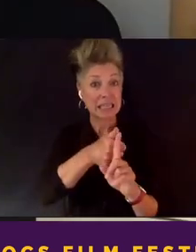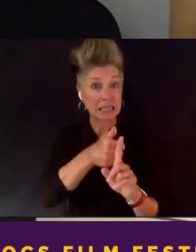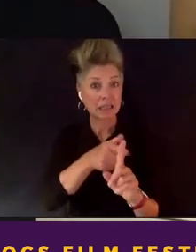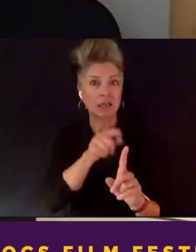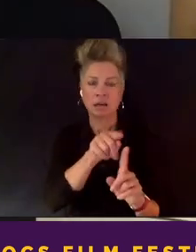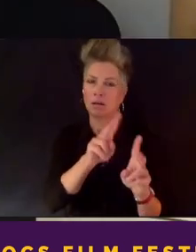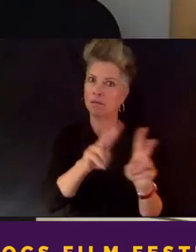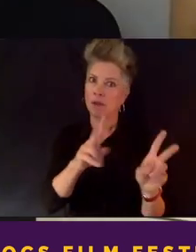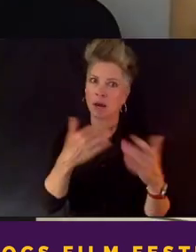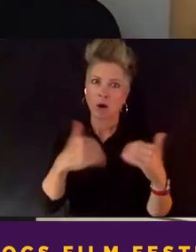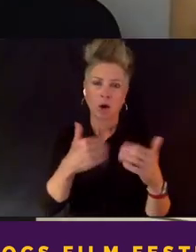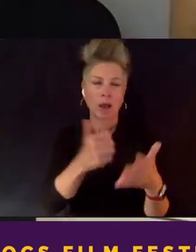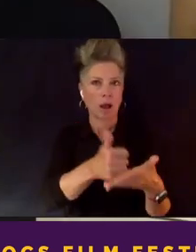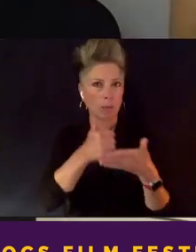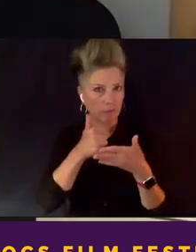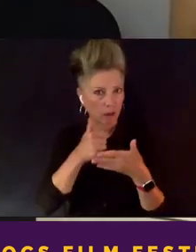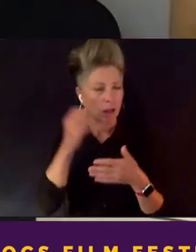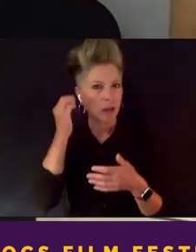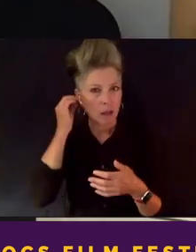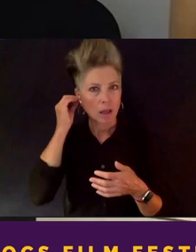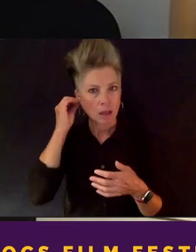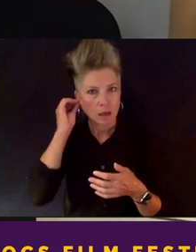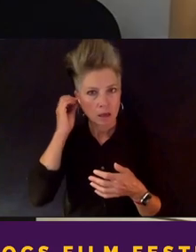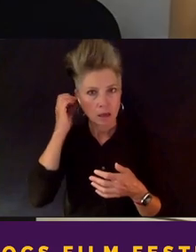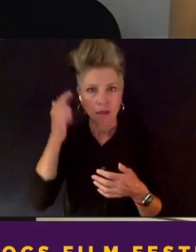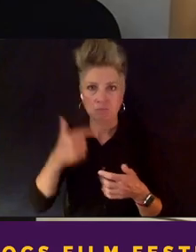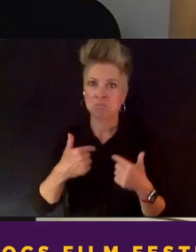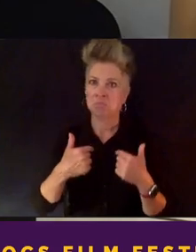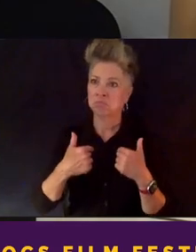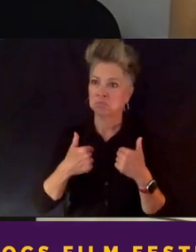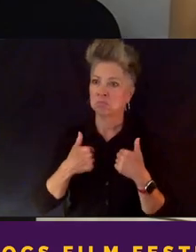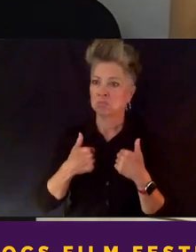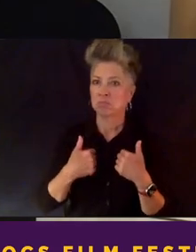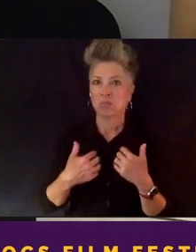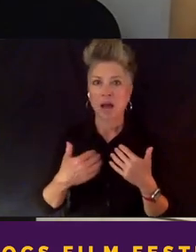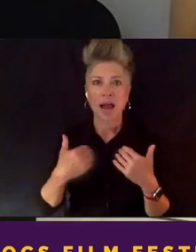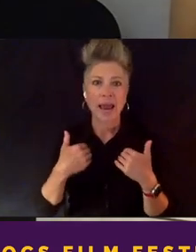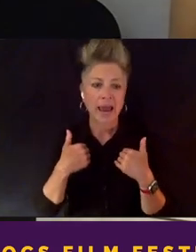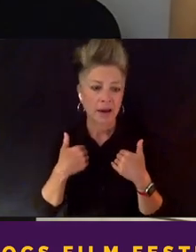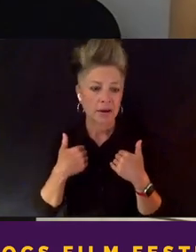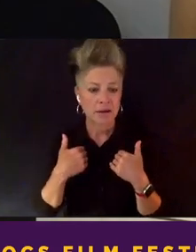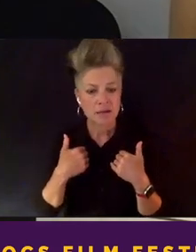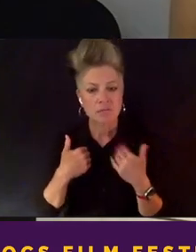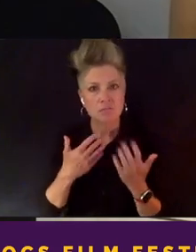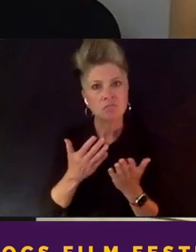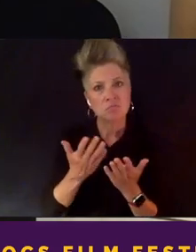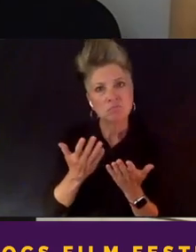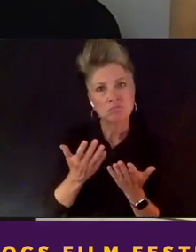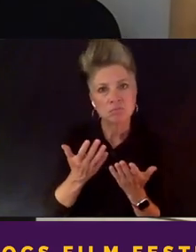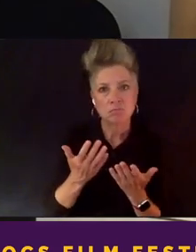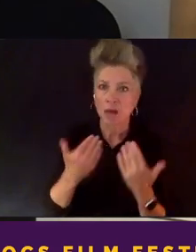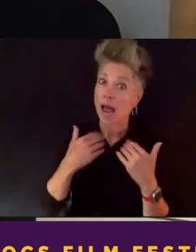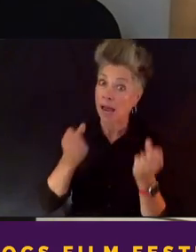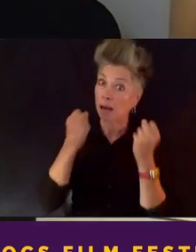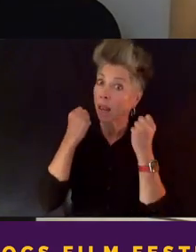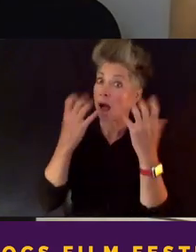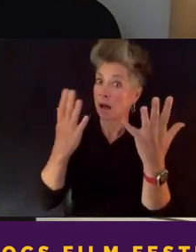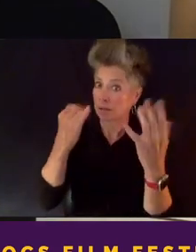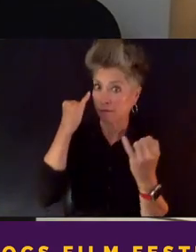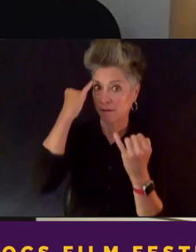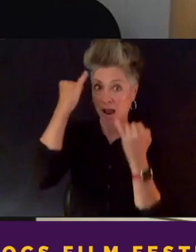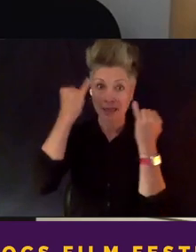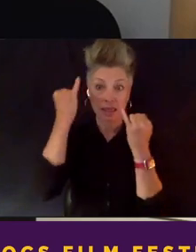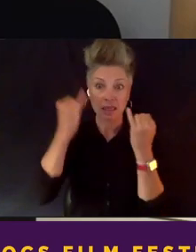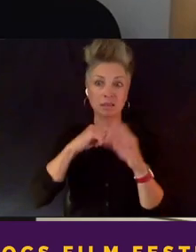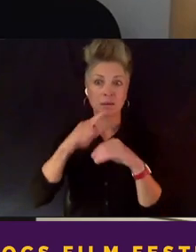helpful. I certainly, I had some, lots of ideas on how I wanted